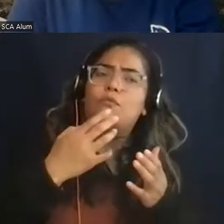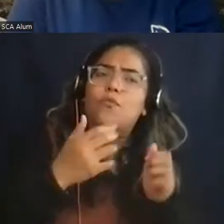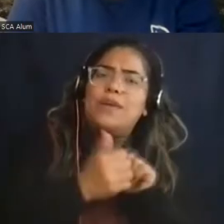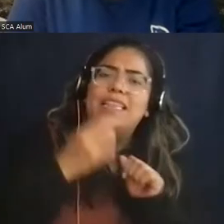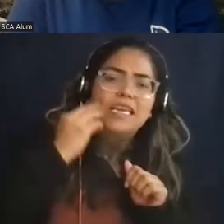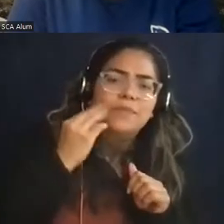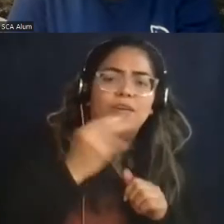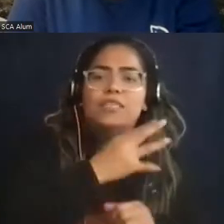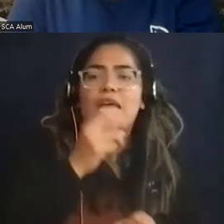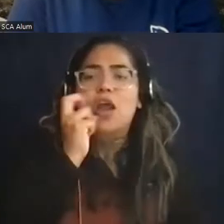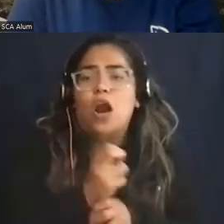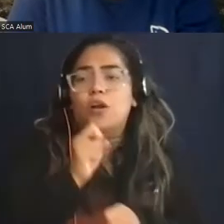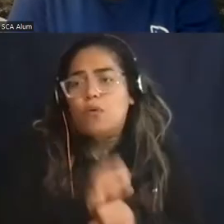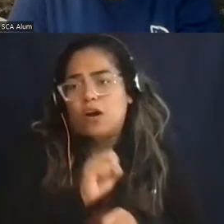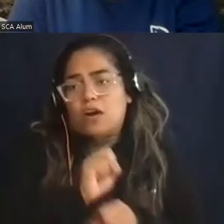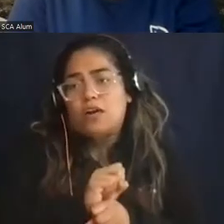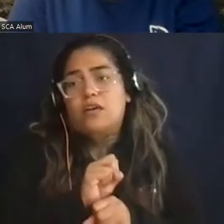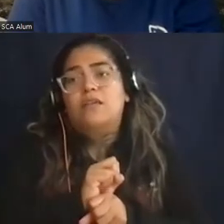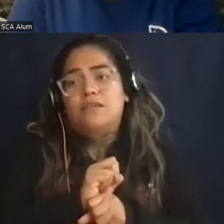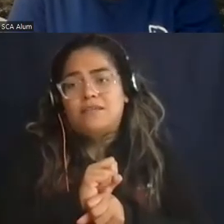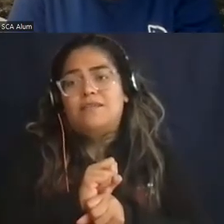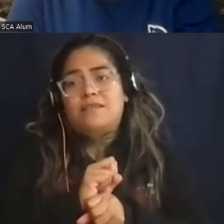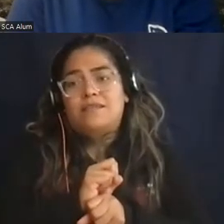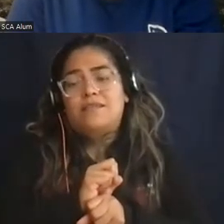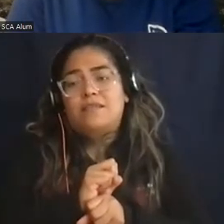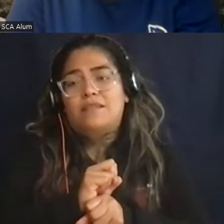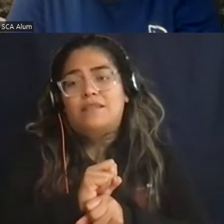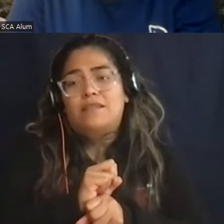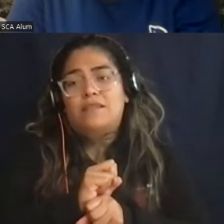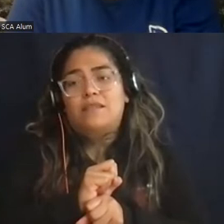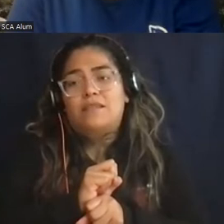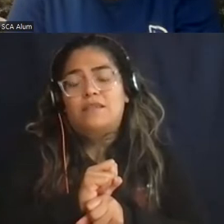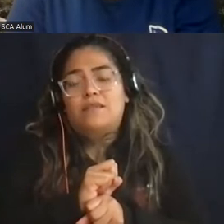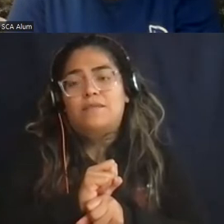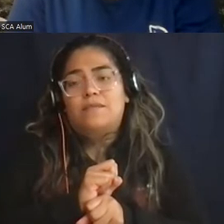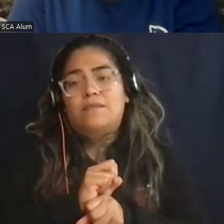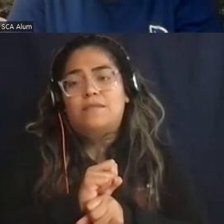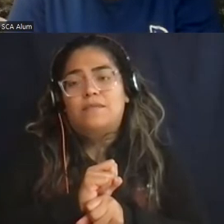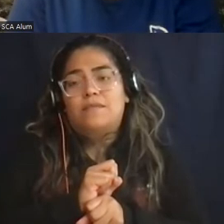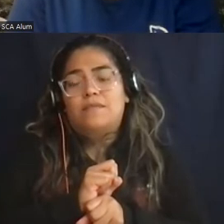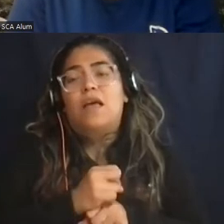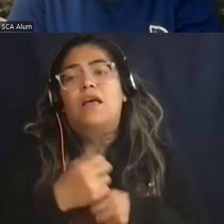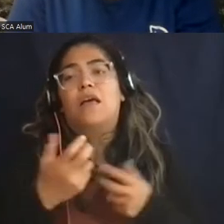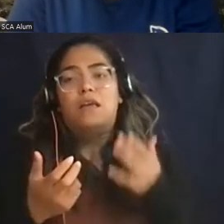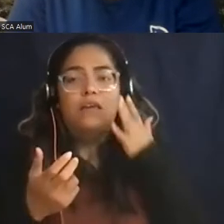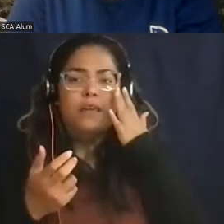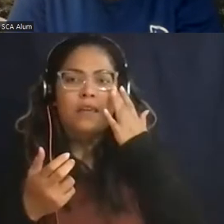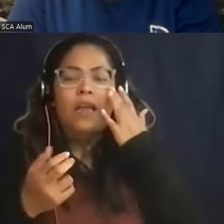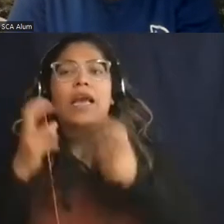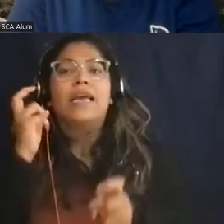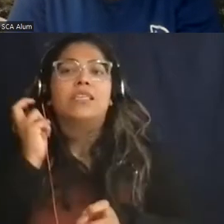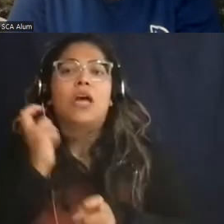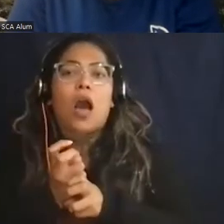it's very slim chances that you're going to be hired for a um a seasonal or a permanent job